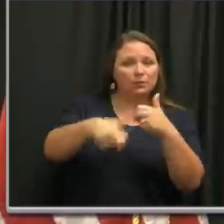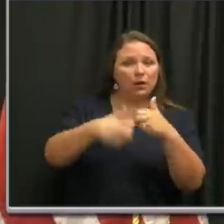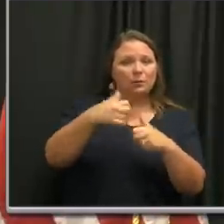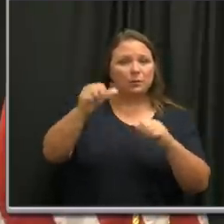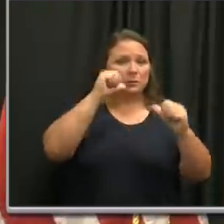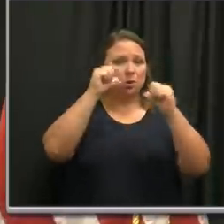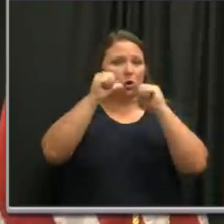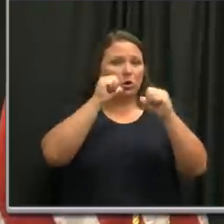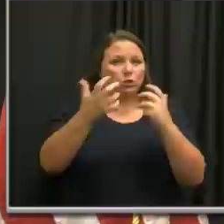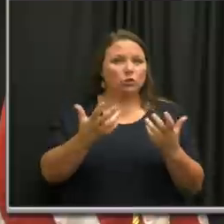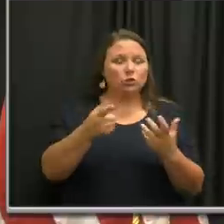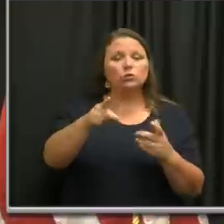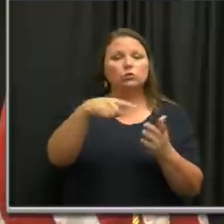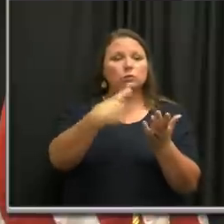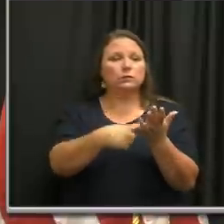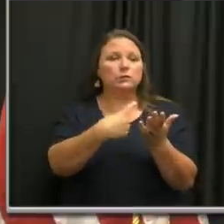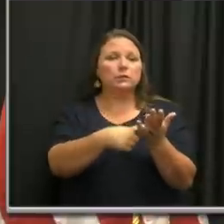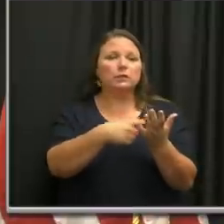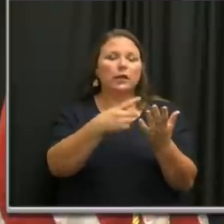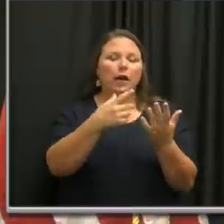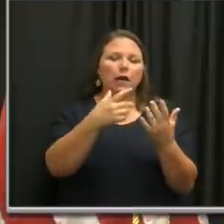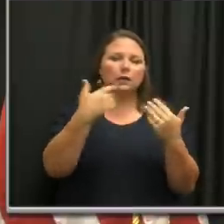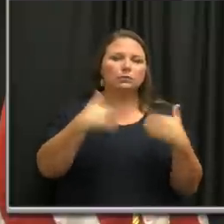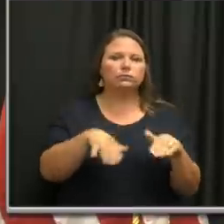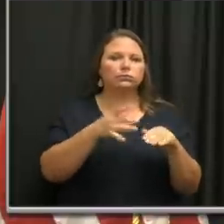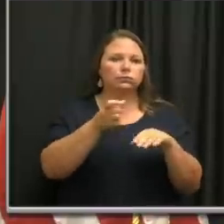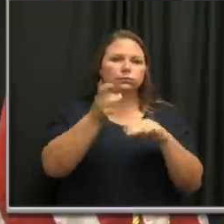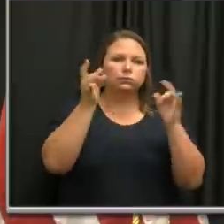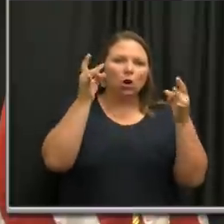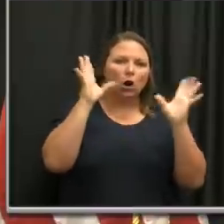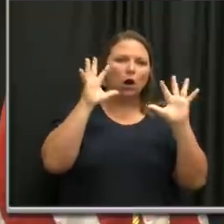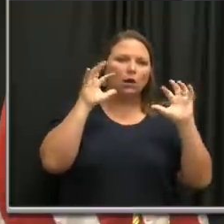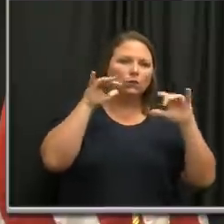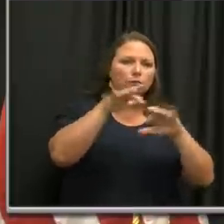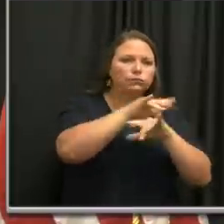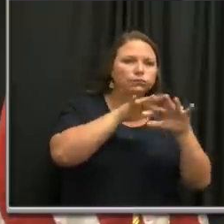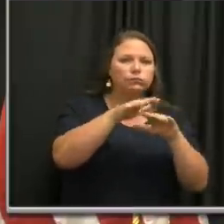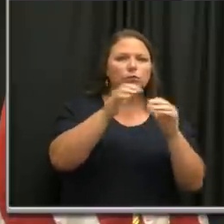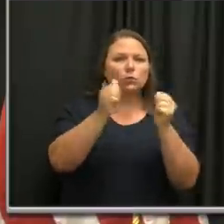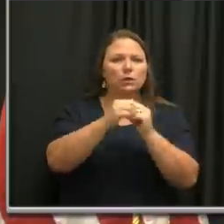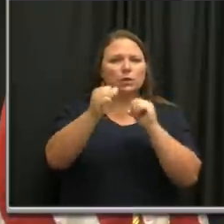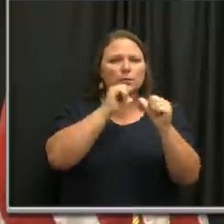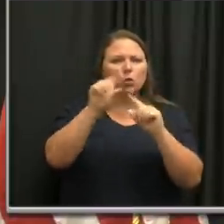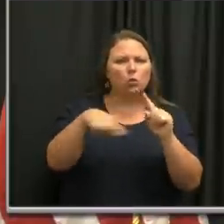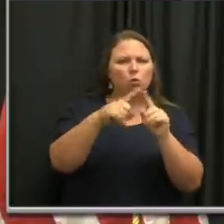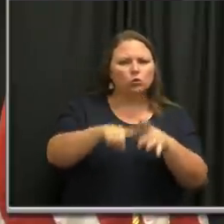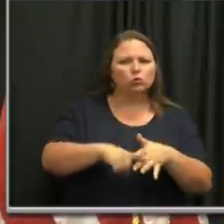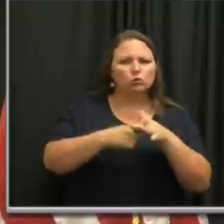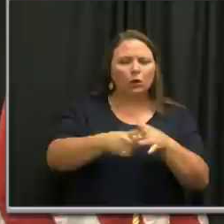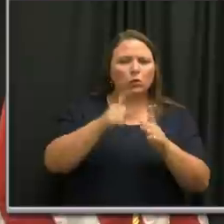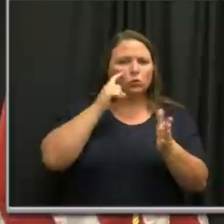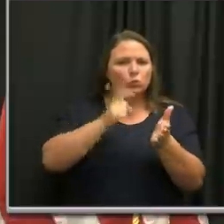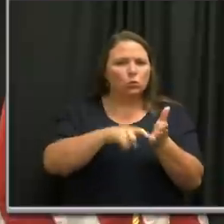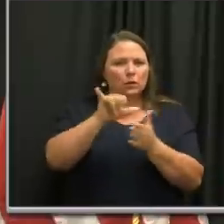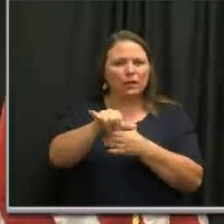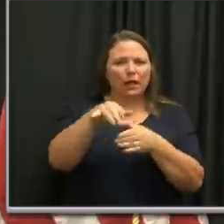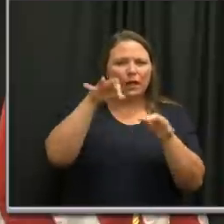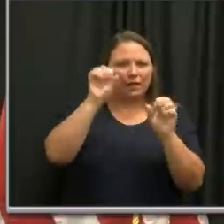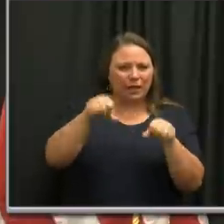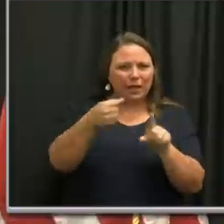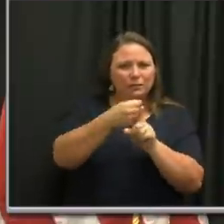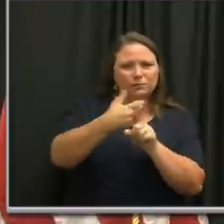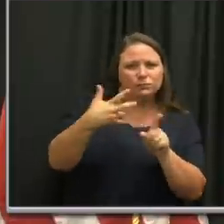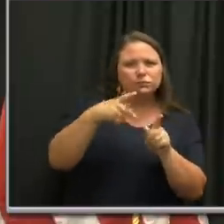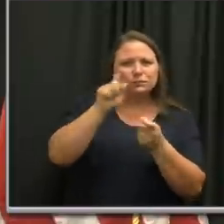bars. You talked about record clusters around bars. When did you start seeing this? And can you give us, you know, a little more